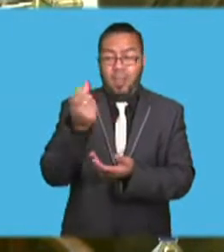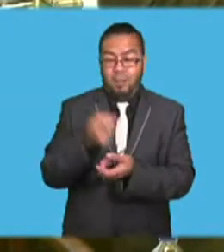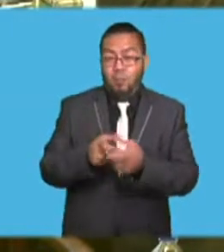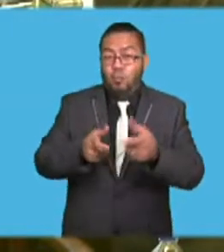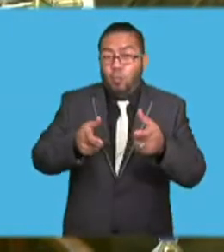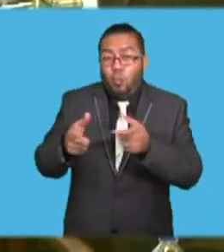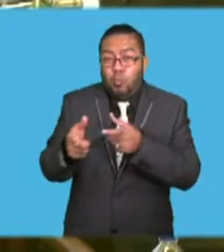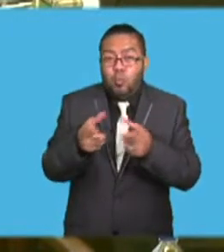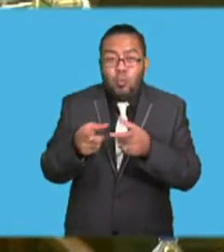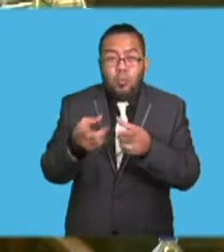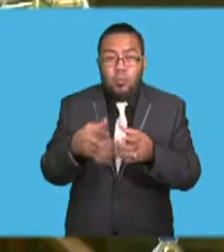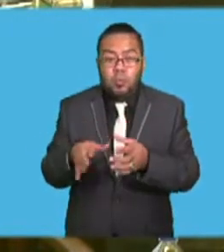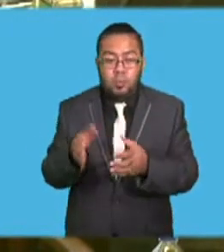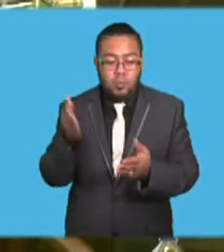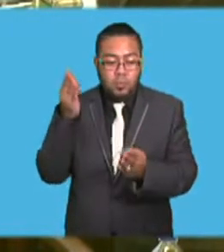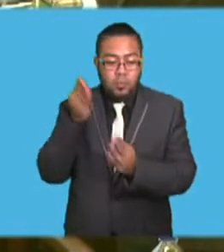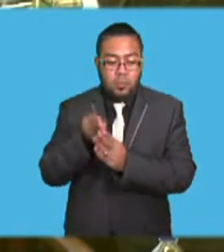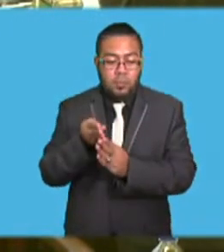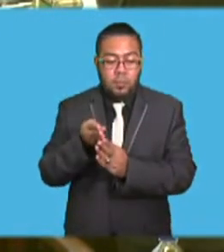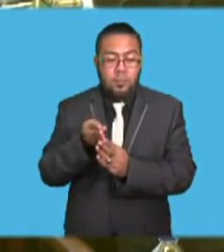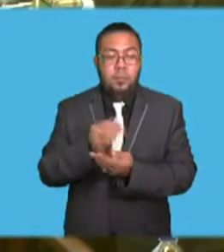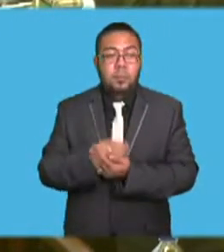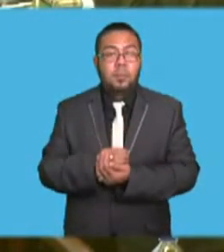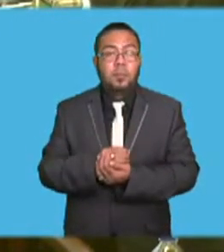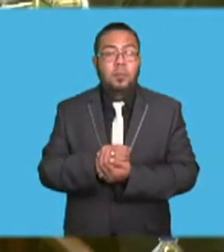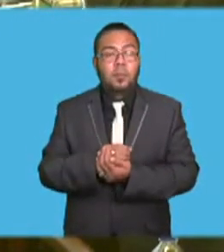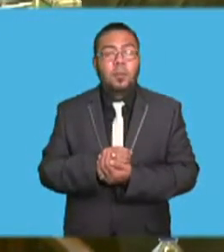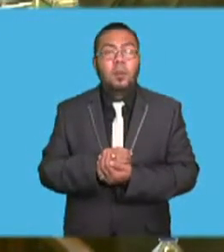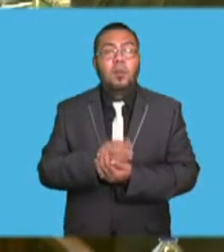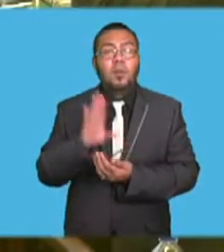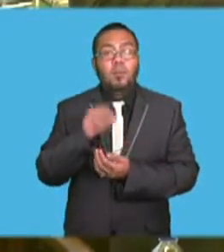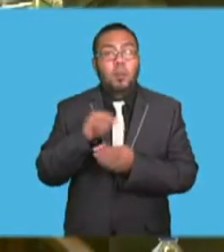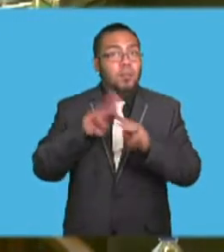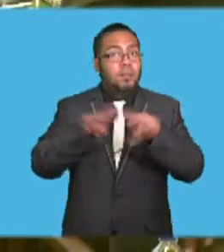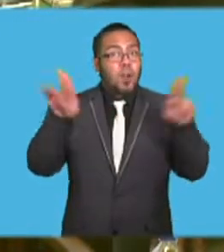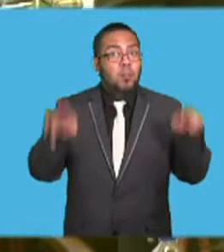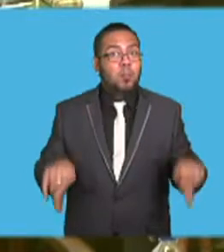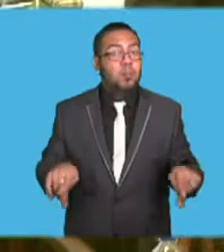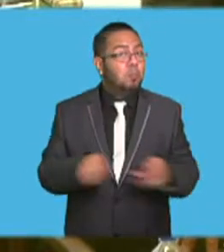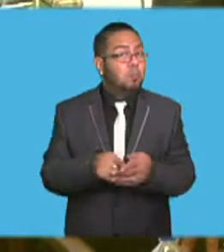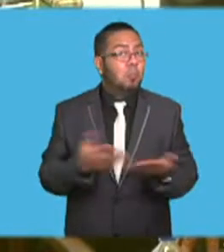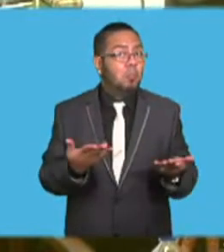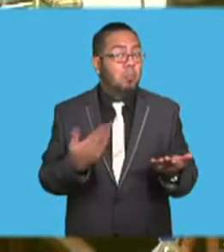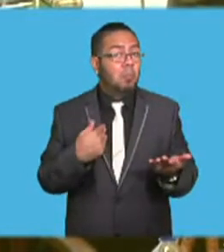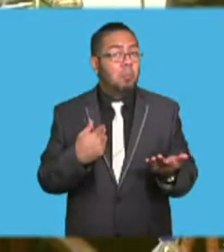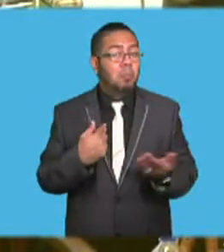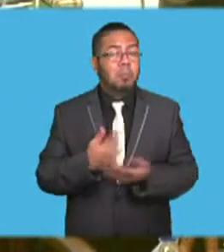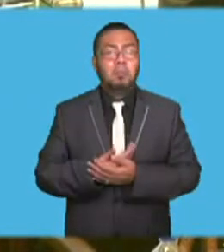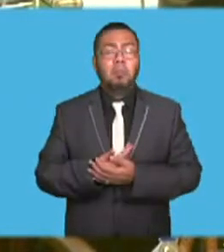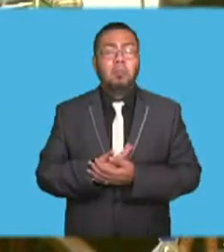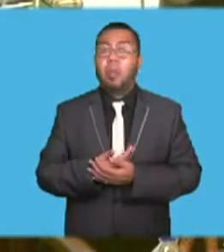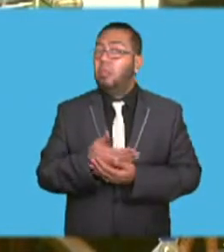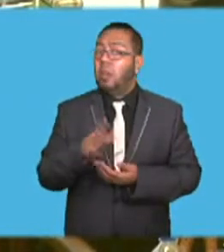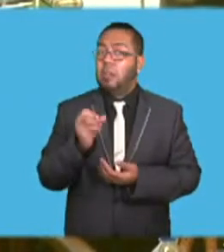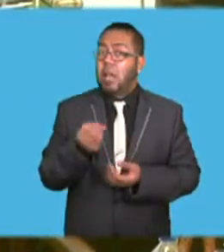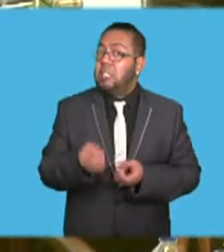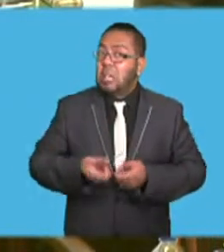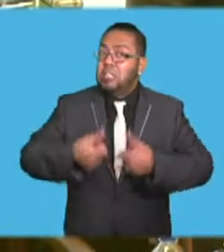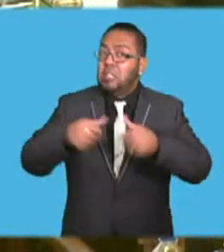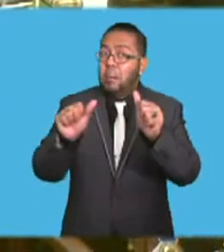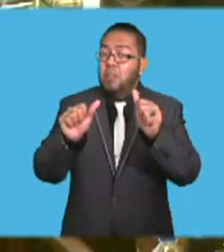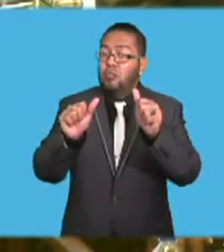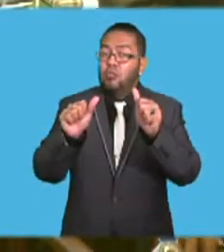approach and, of course, guided by a framework, the framework was the one that was established